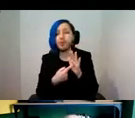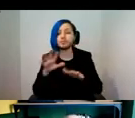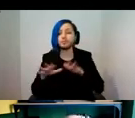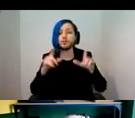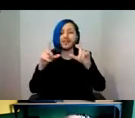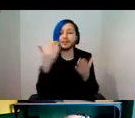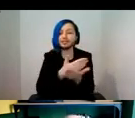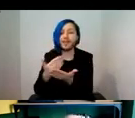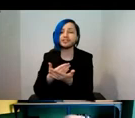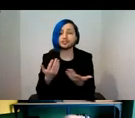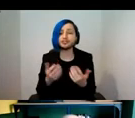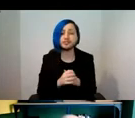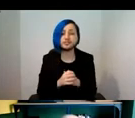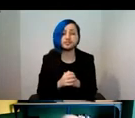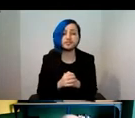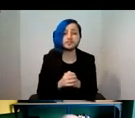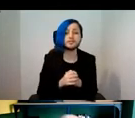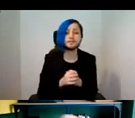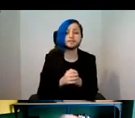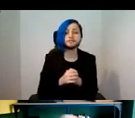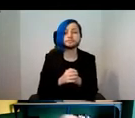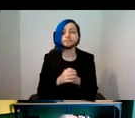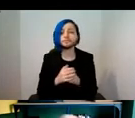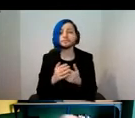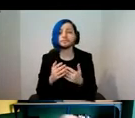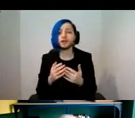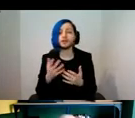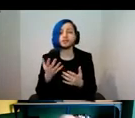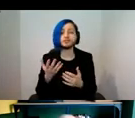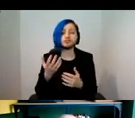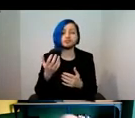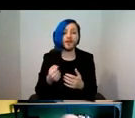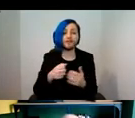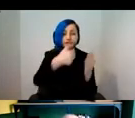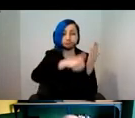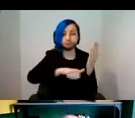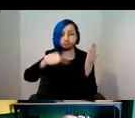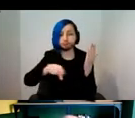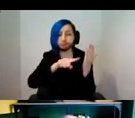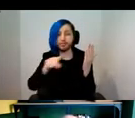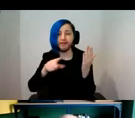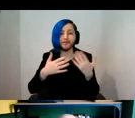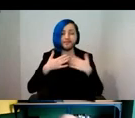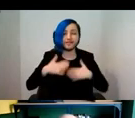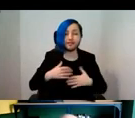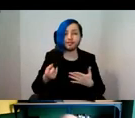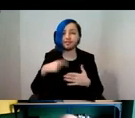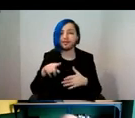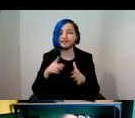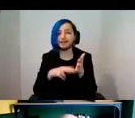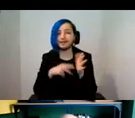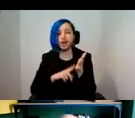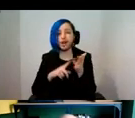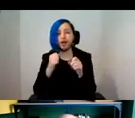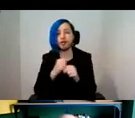I've listed there some of the physical or analogue holdings. won't go through them. There's a lot and they're very broad in their scope